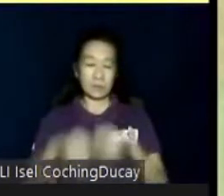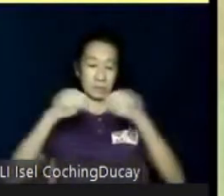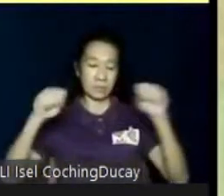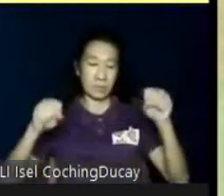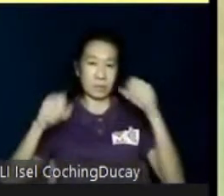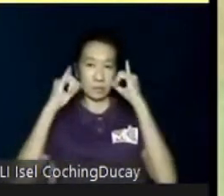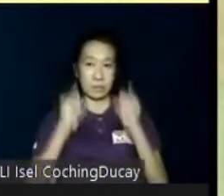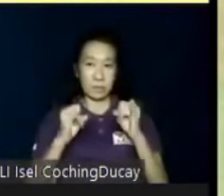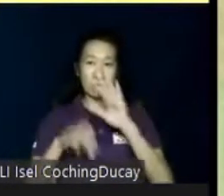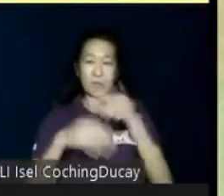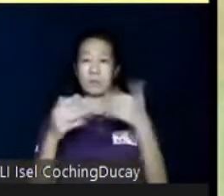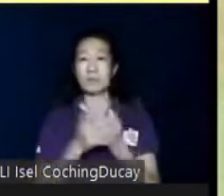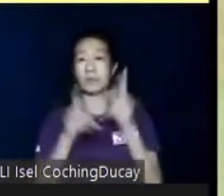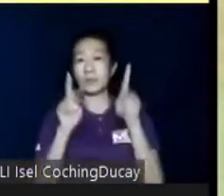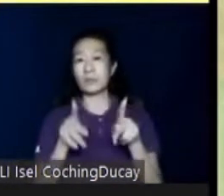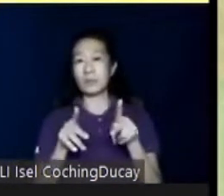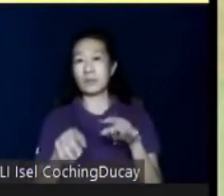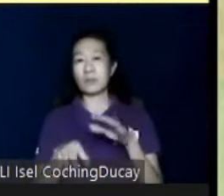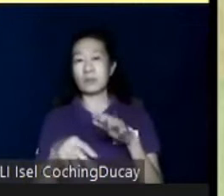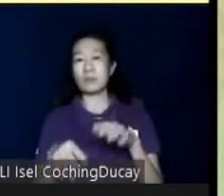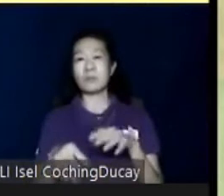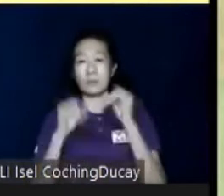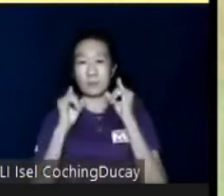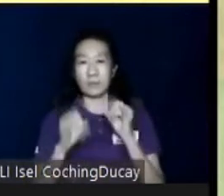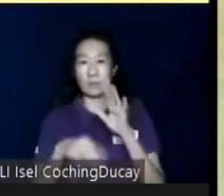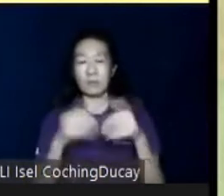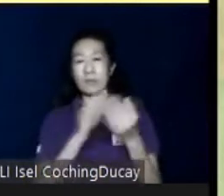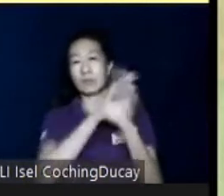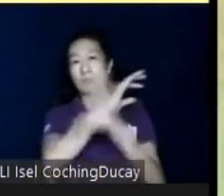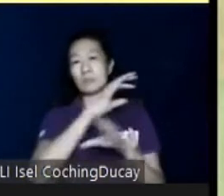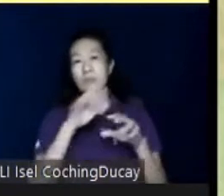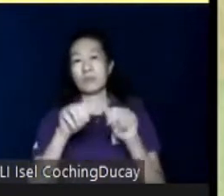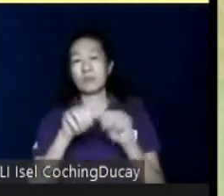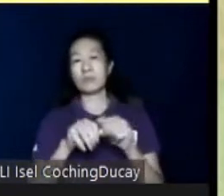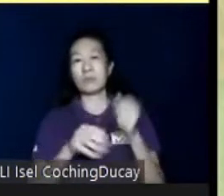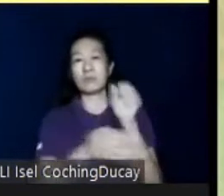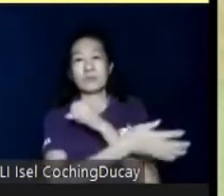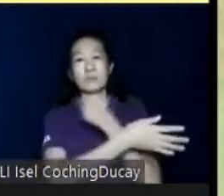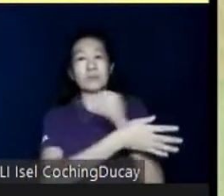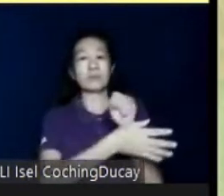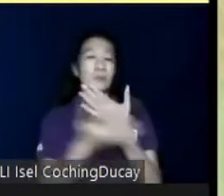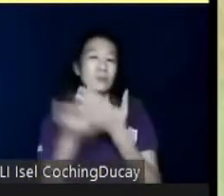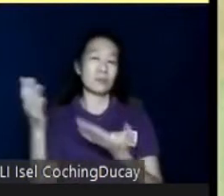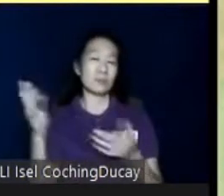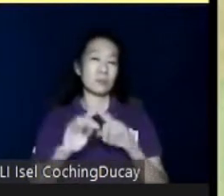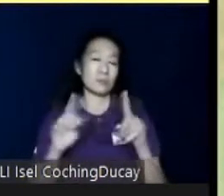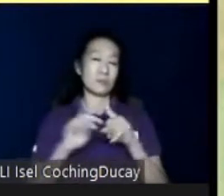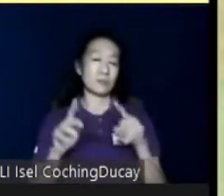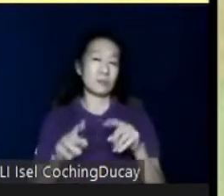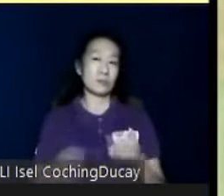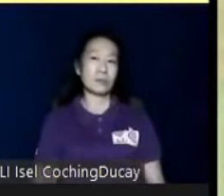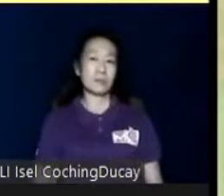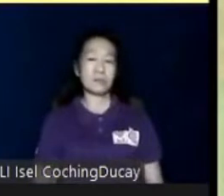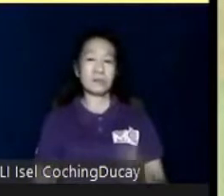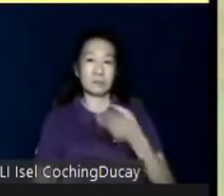identify all the persons, identify all of the countries, the cities, the albums, the songs, the things like that. So, that will